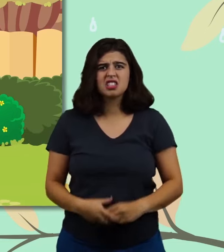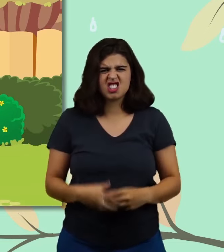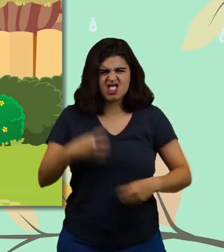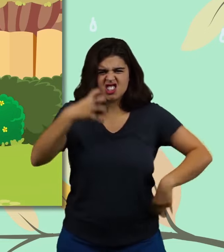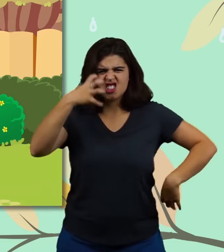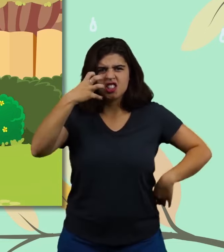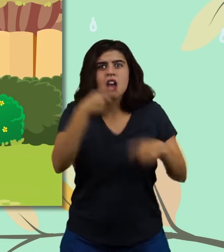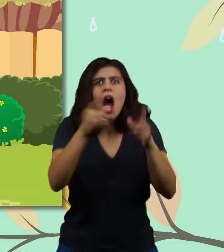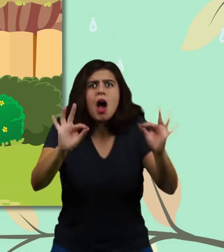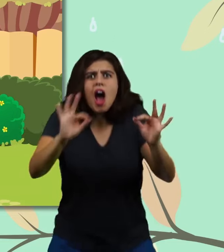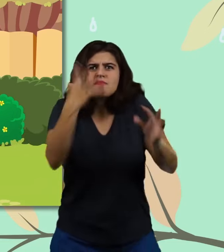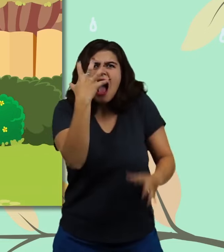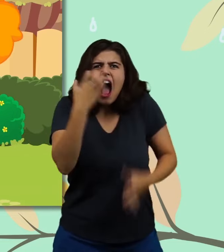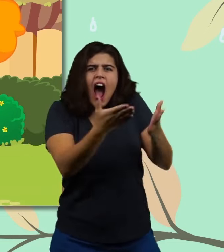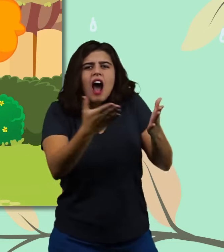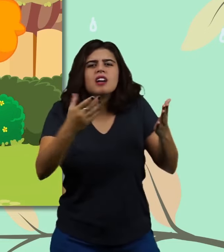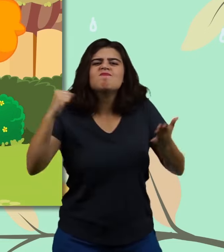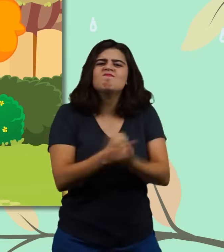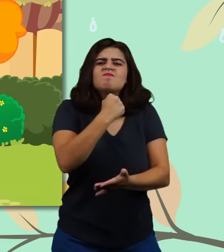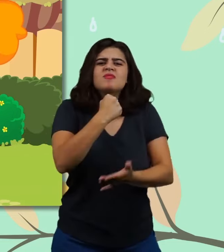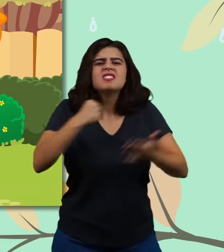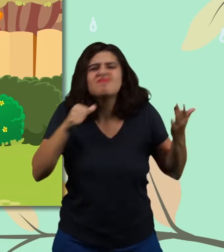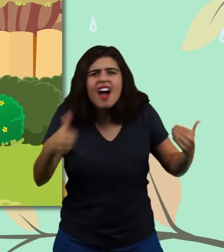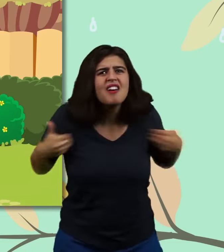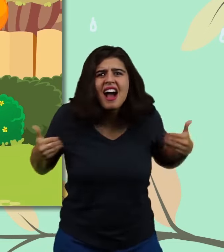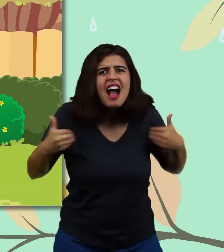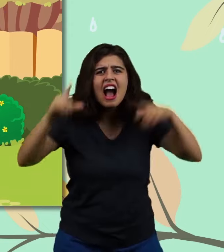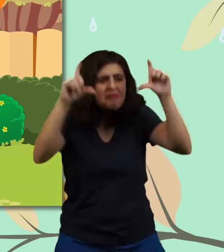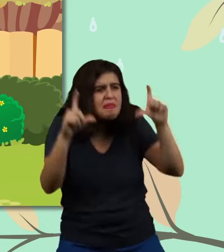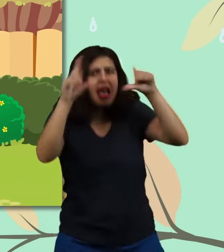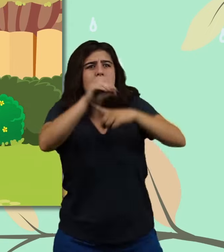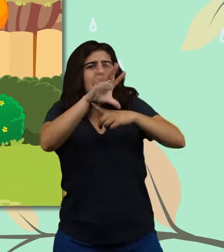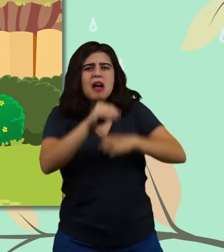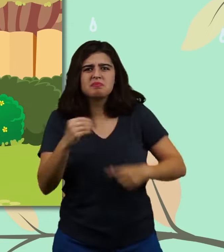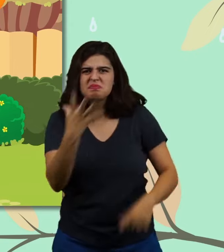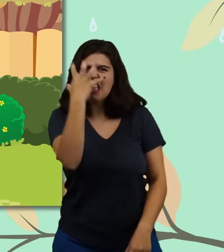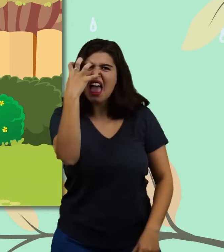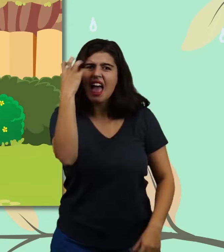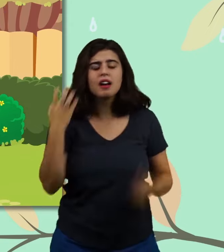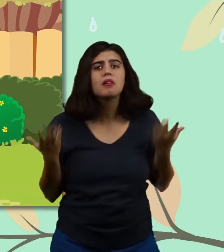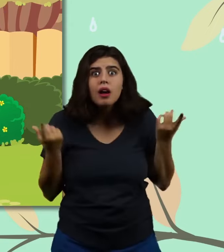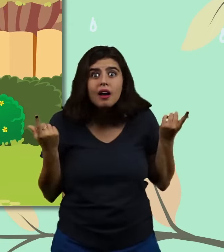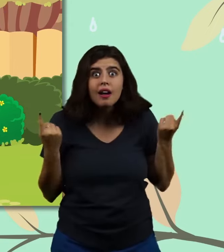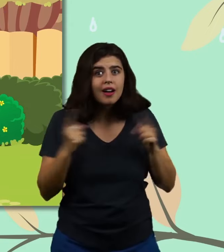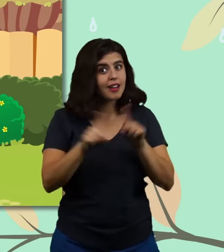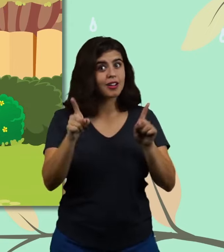there is the missing emotion anger what a pity that we can't take a picture of phoebe but